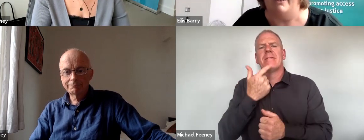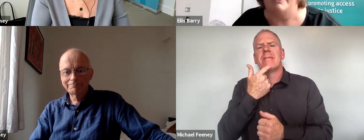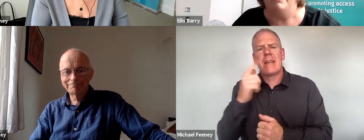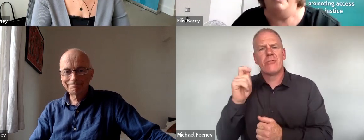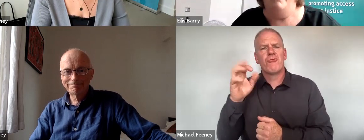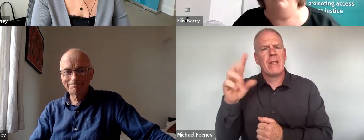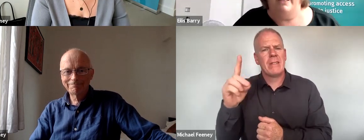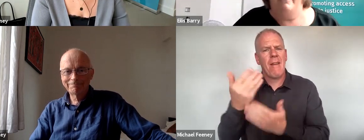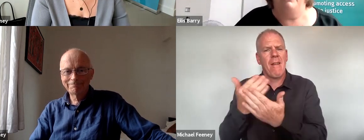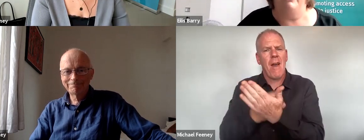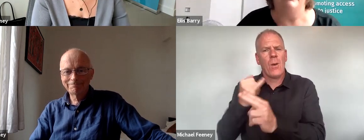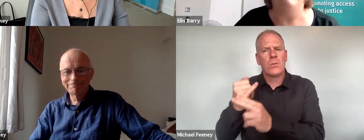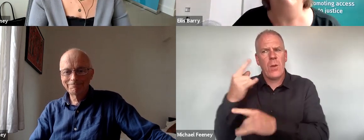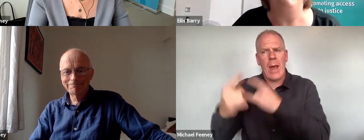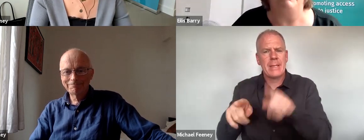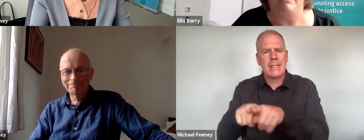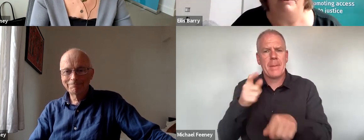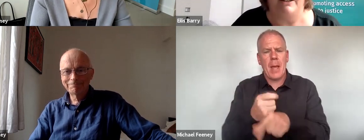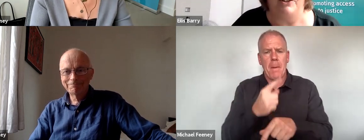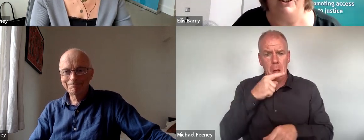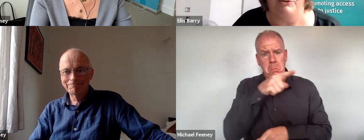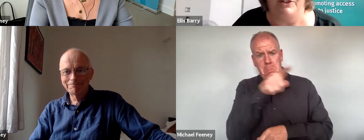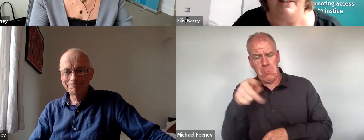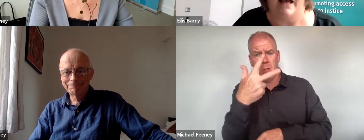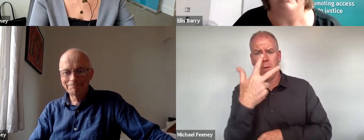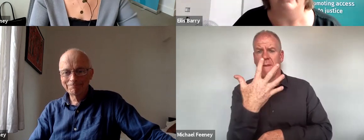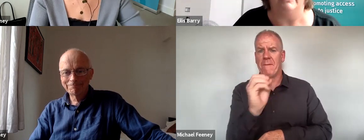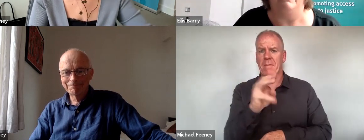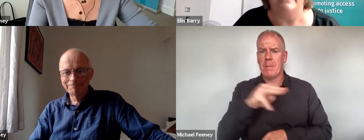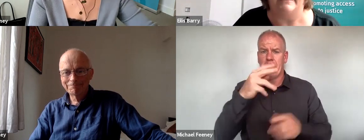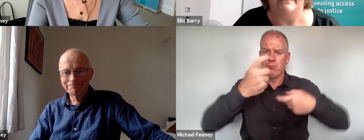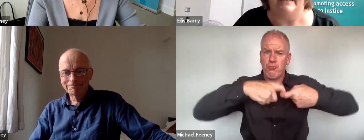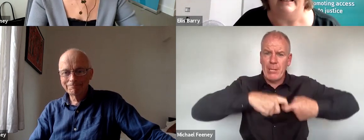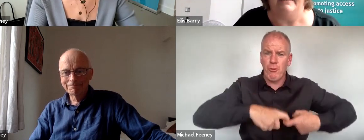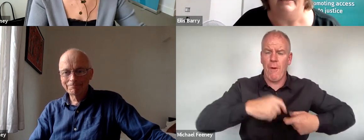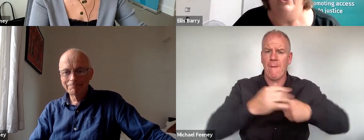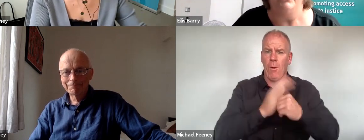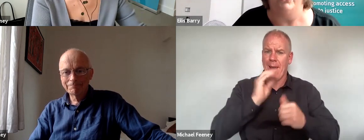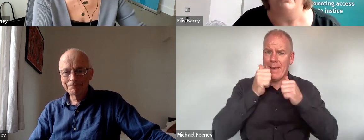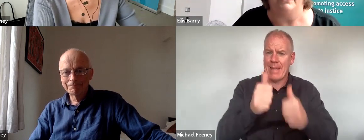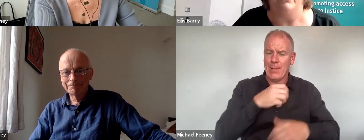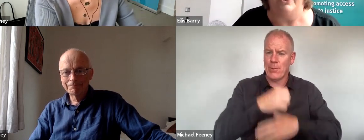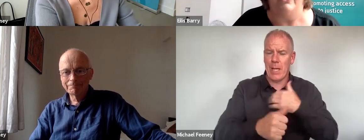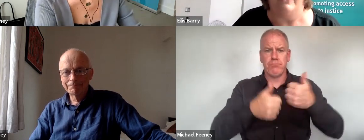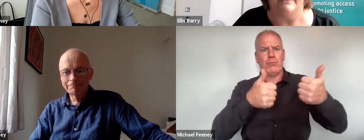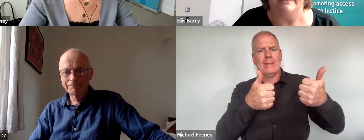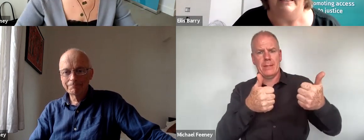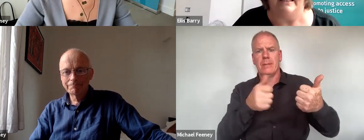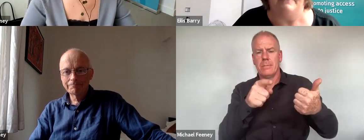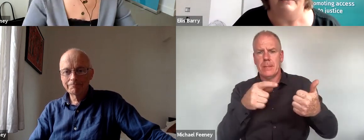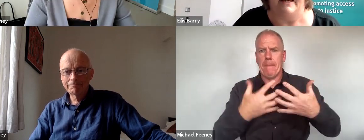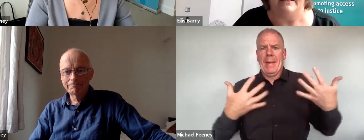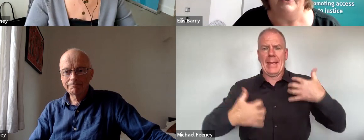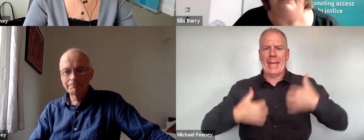at the same time, but we have 350 people registered, which is absolutely fantastic and I think shows a huge interest